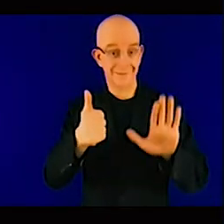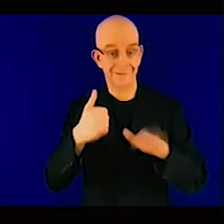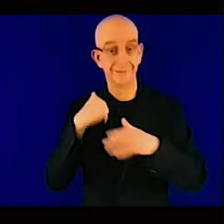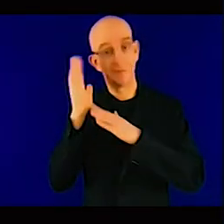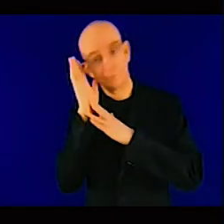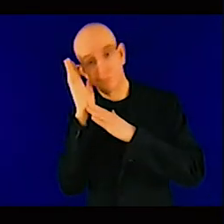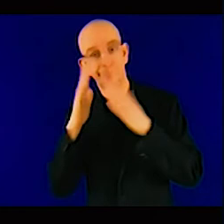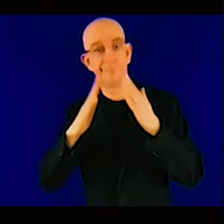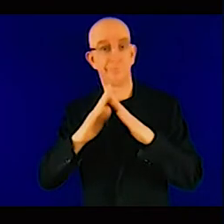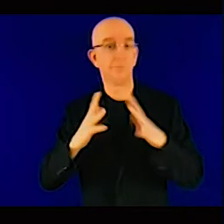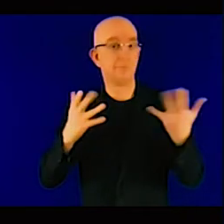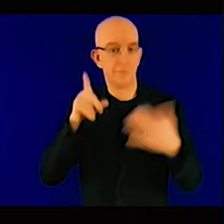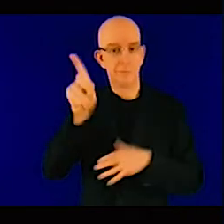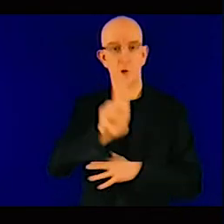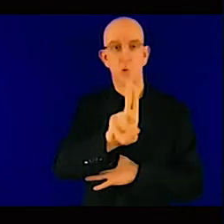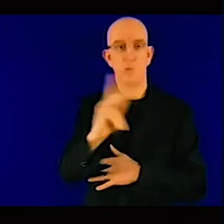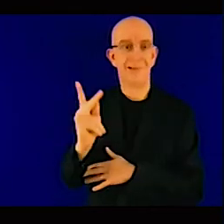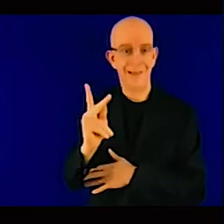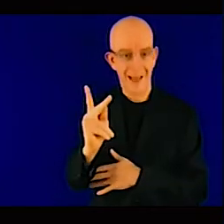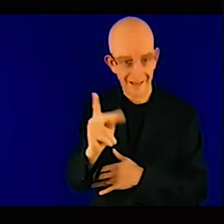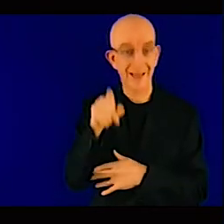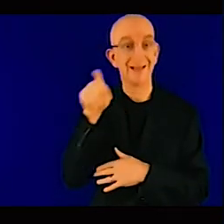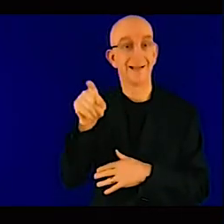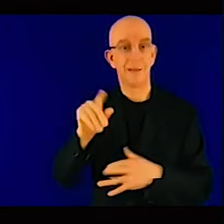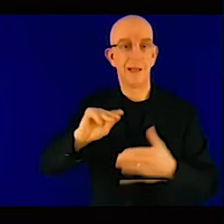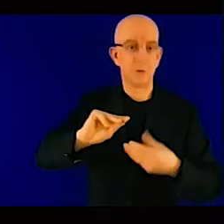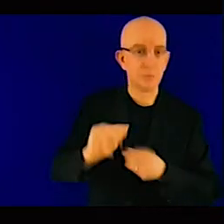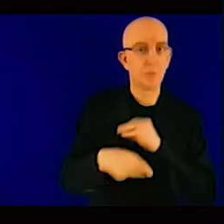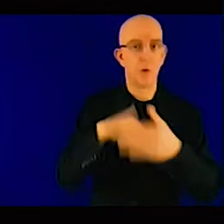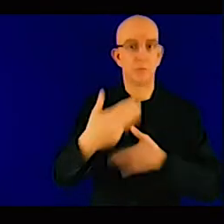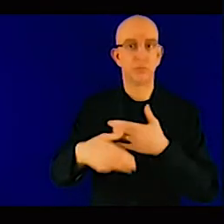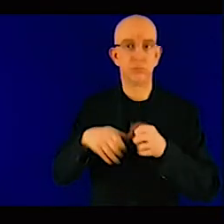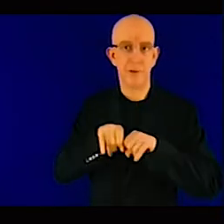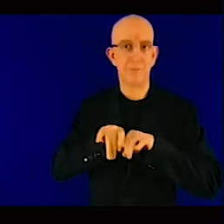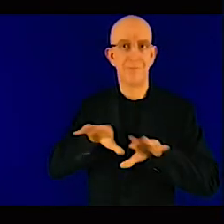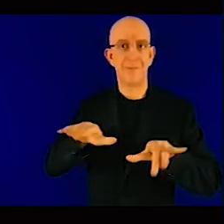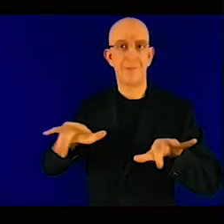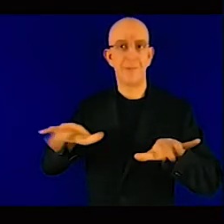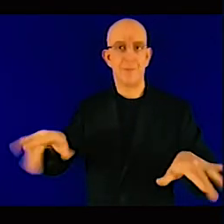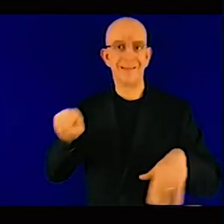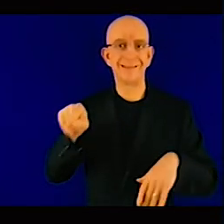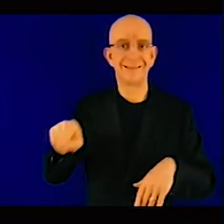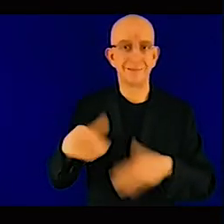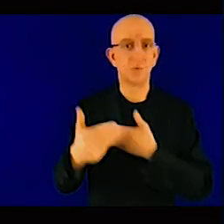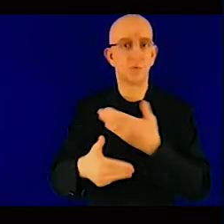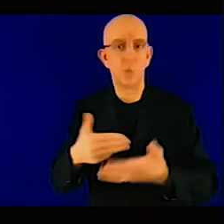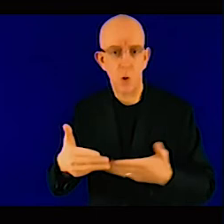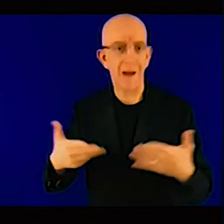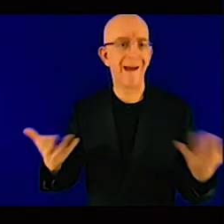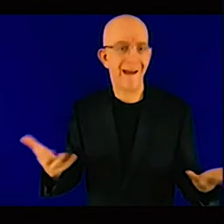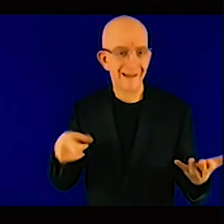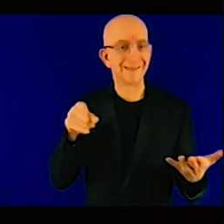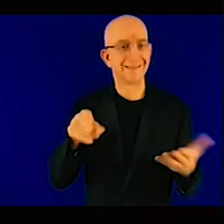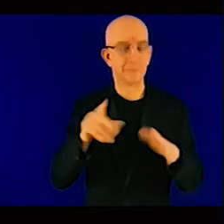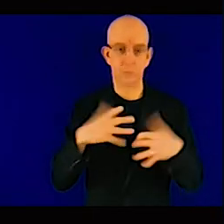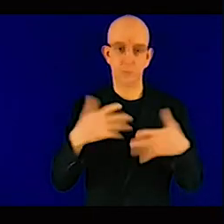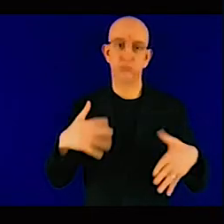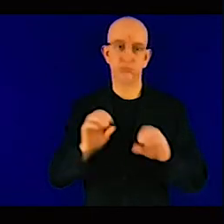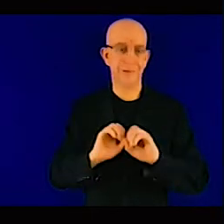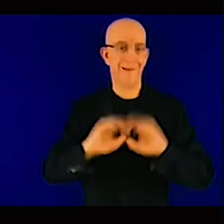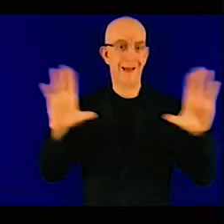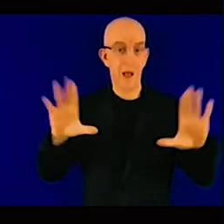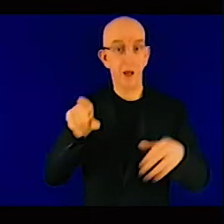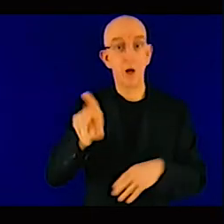assist meeting its targets it was very clear and also there was a clear regulatory framework in place so